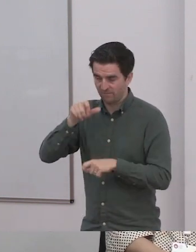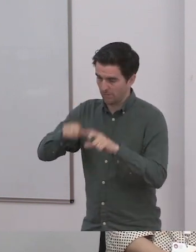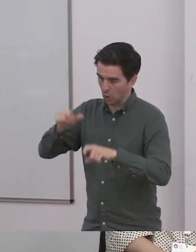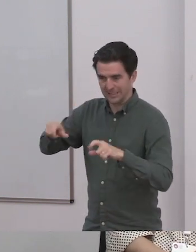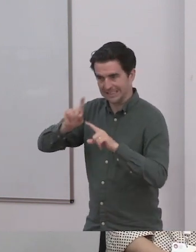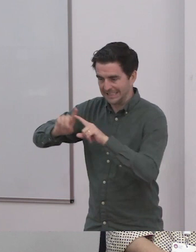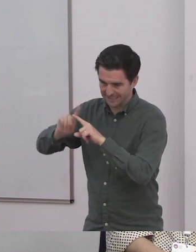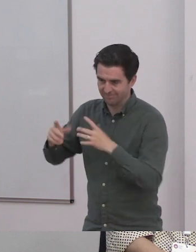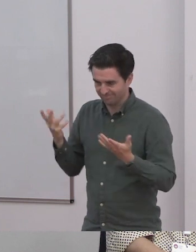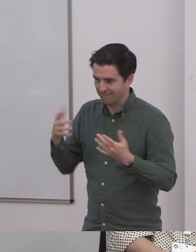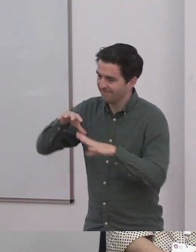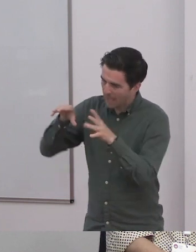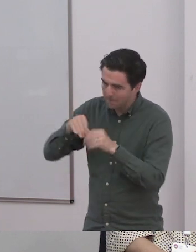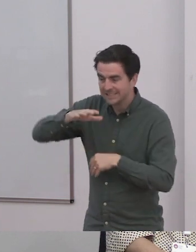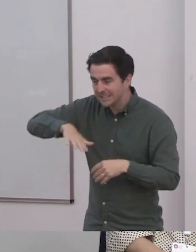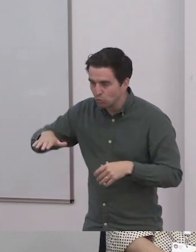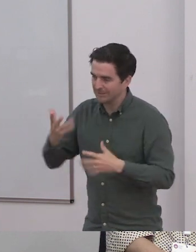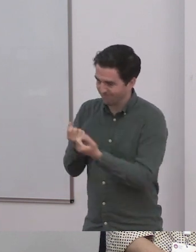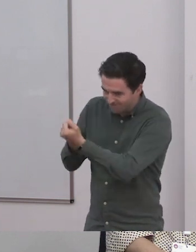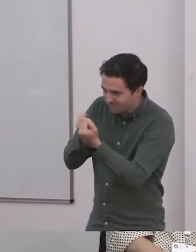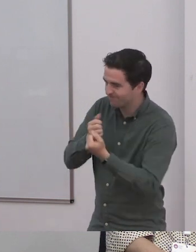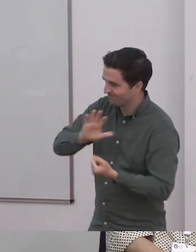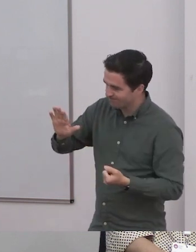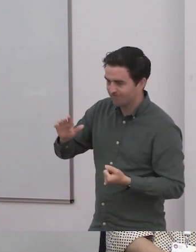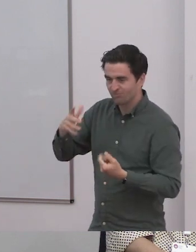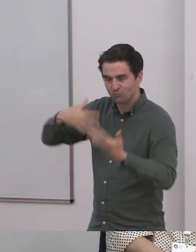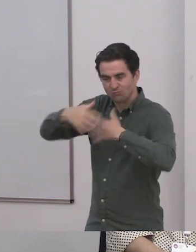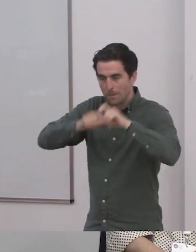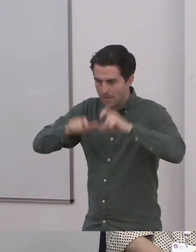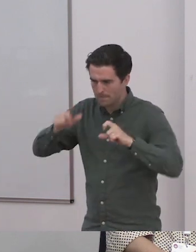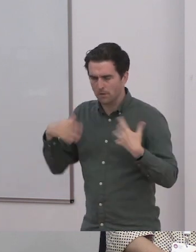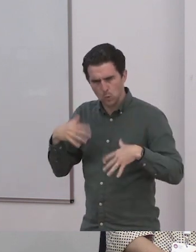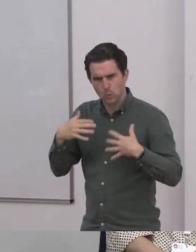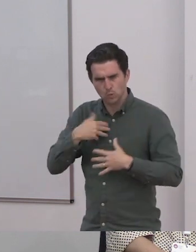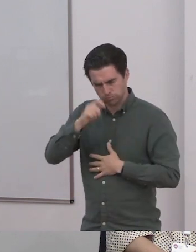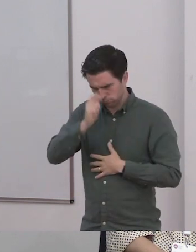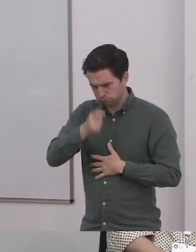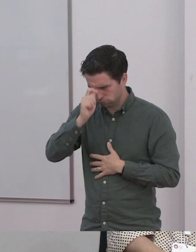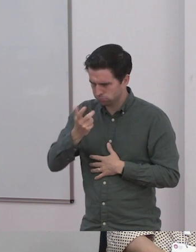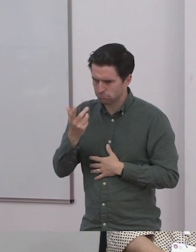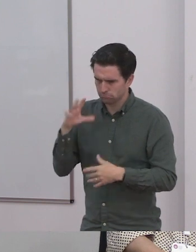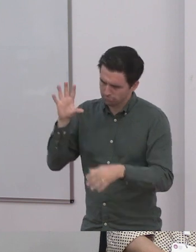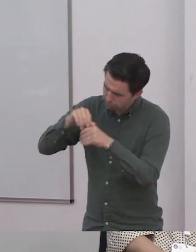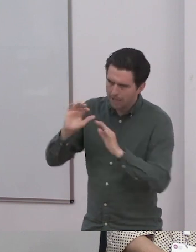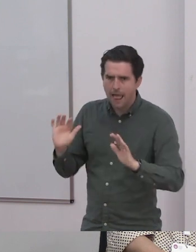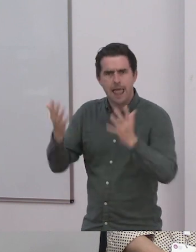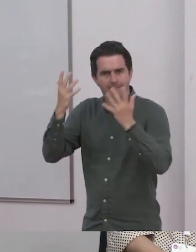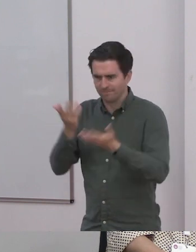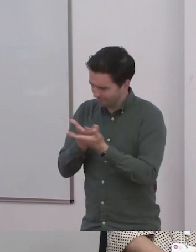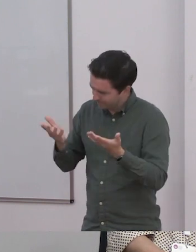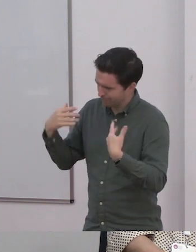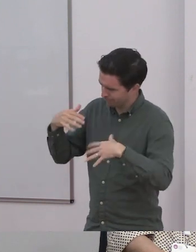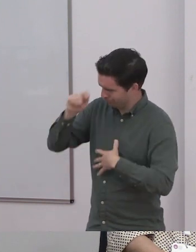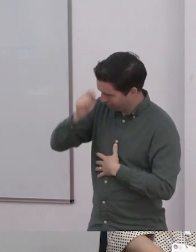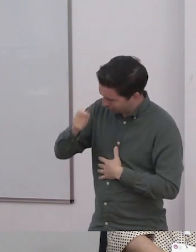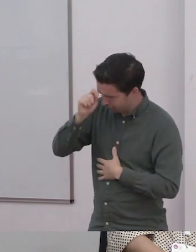big part of our lives. But I did miss the ADHD in my eldest. And my